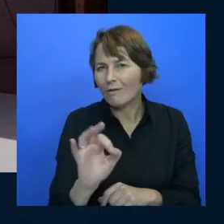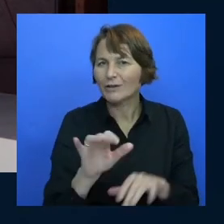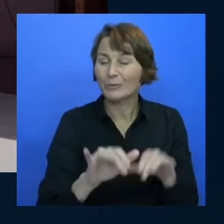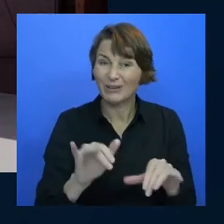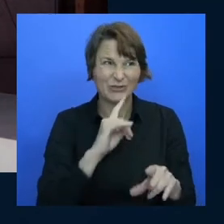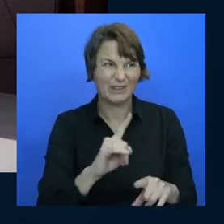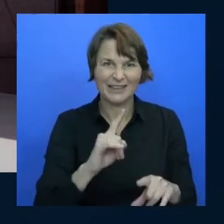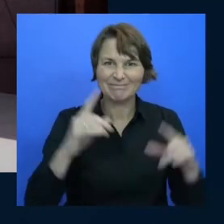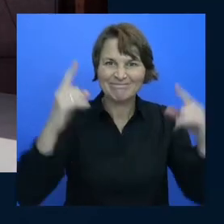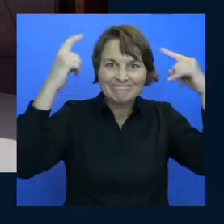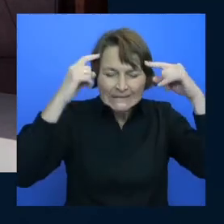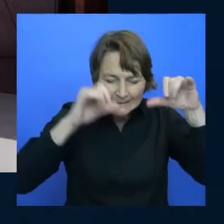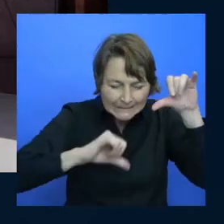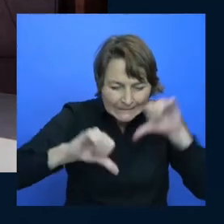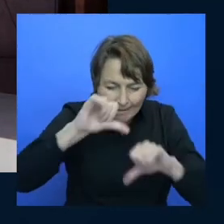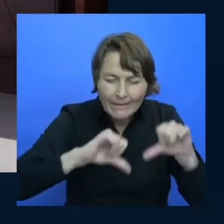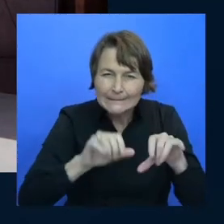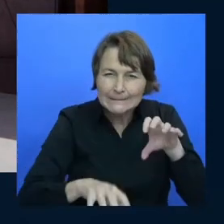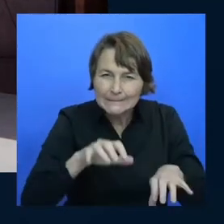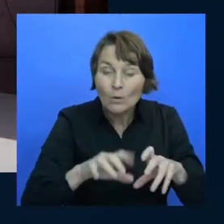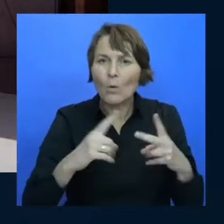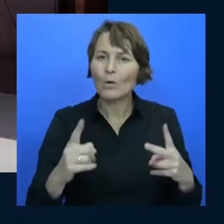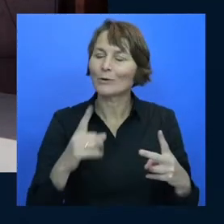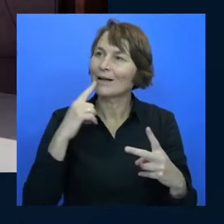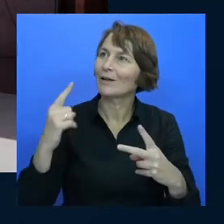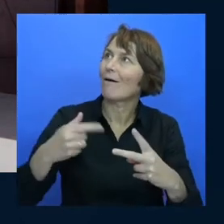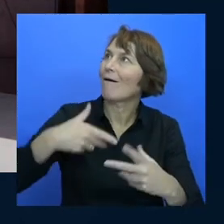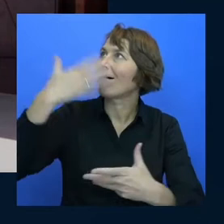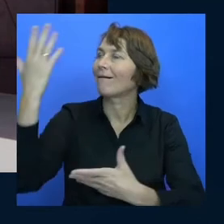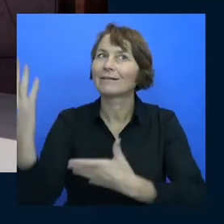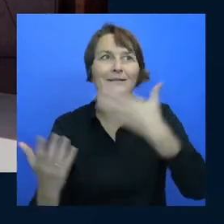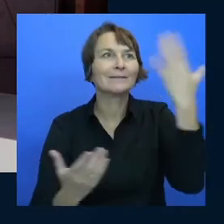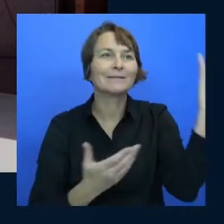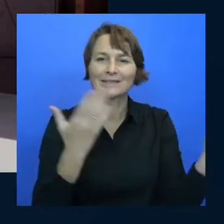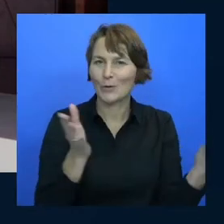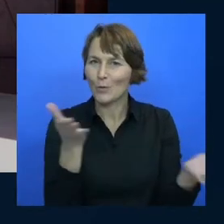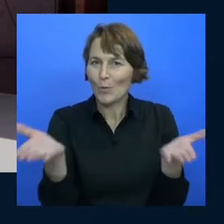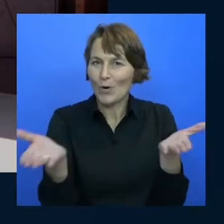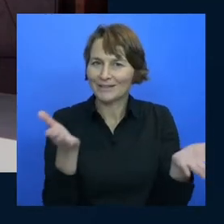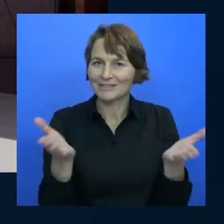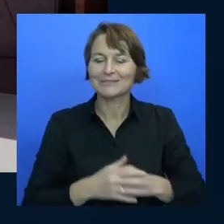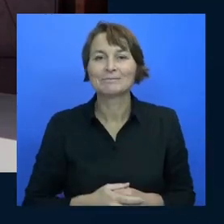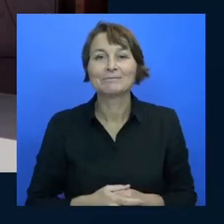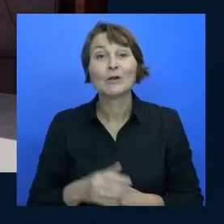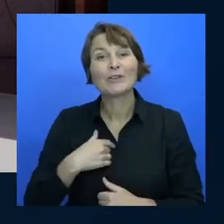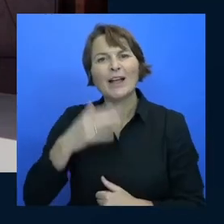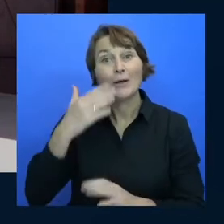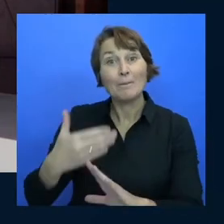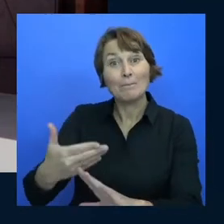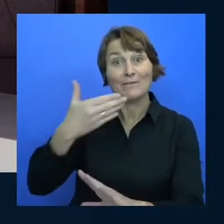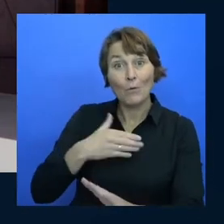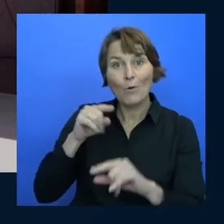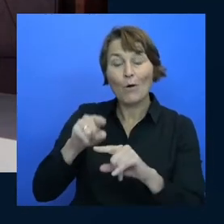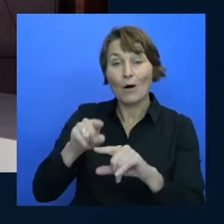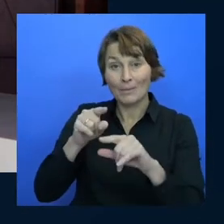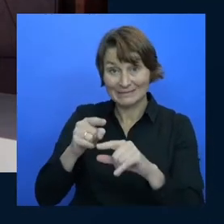while we shared our slides and I shared some of these thoughts you and I could tell our stories together that sounds good